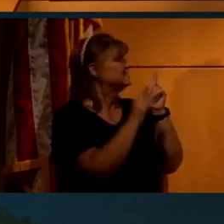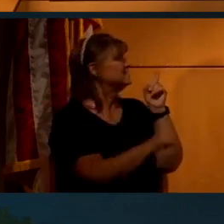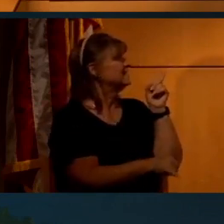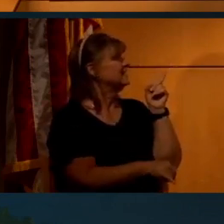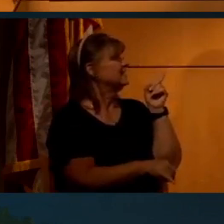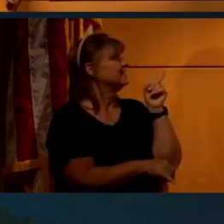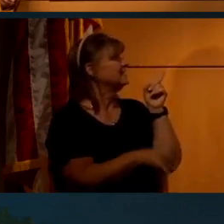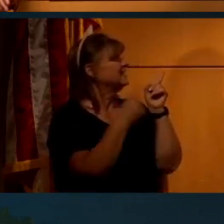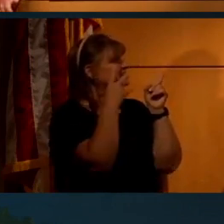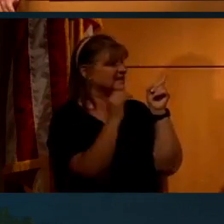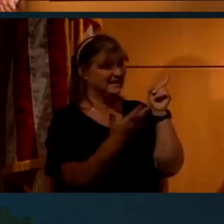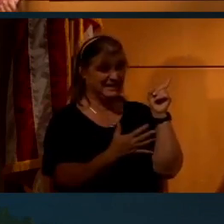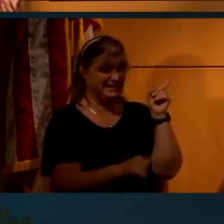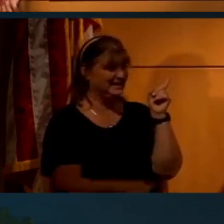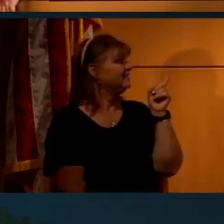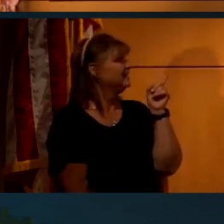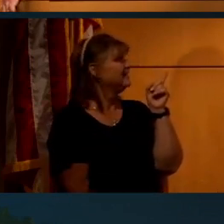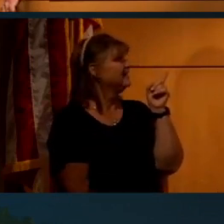you've seen this.